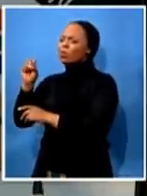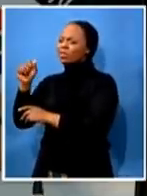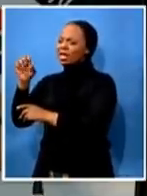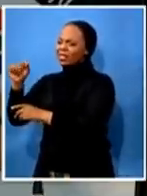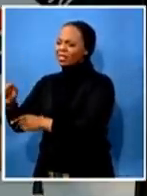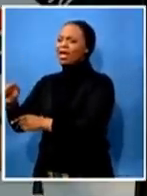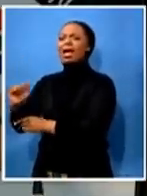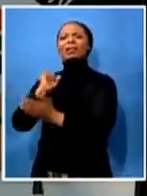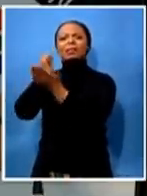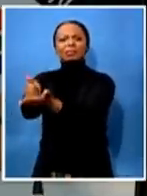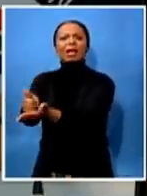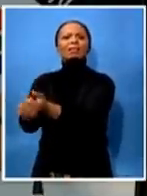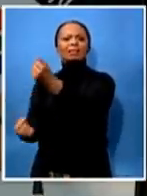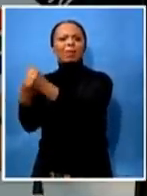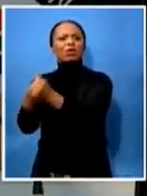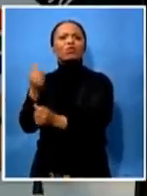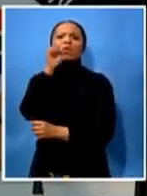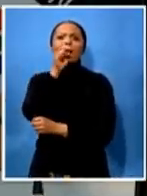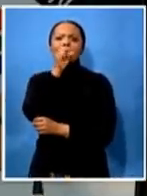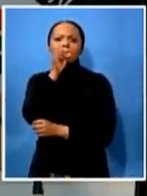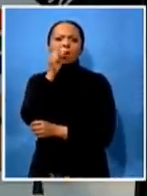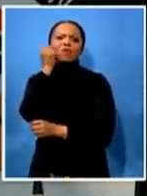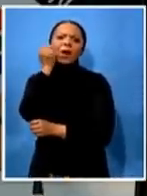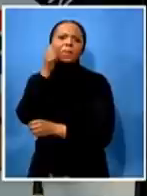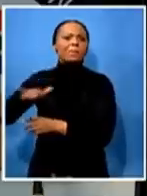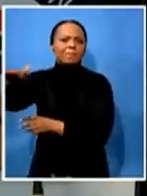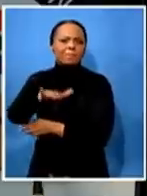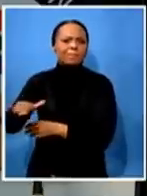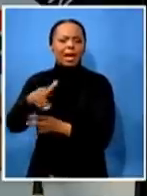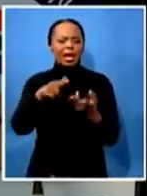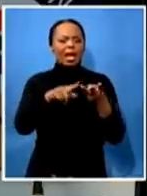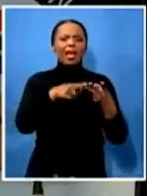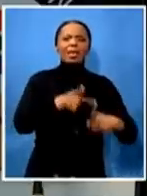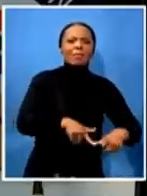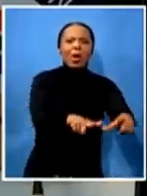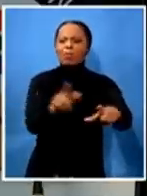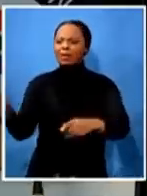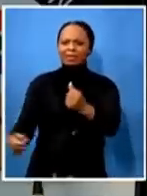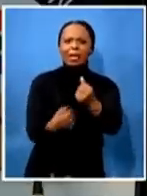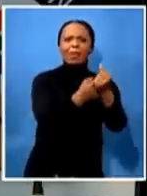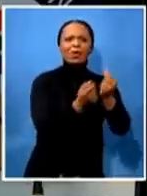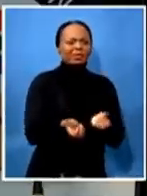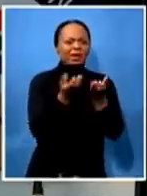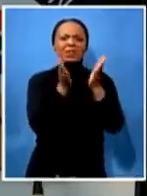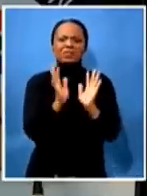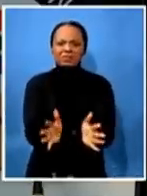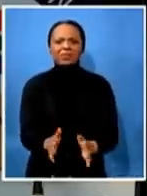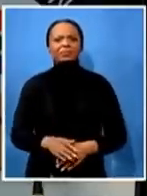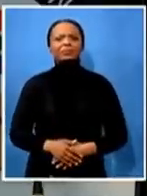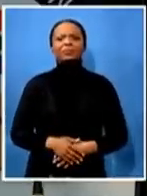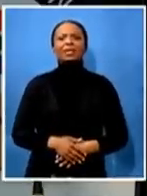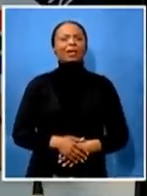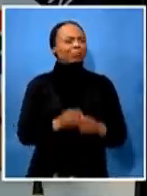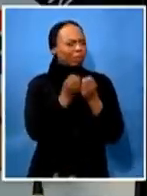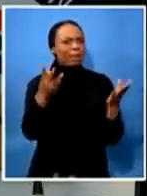a lot of work in limpopo in the rural areas it was worked in port elizabeth and here they found me as one of the public